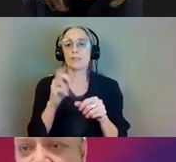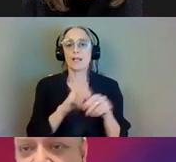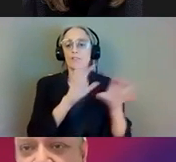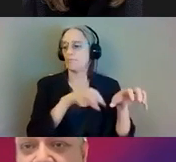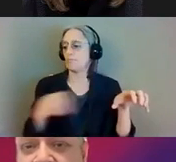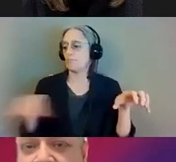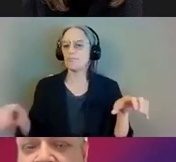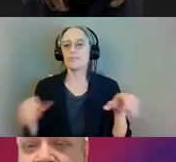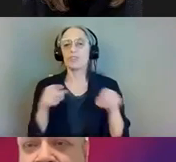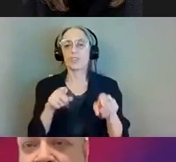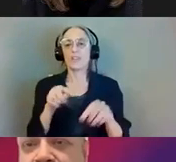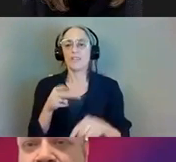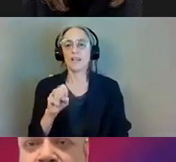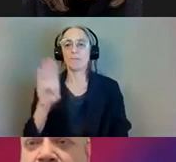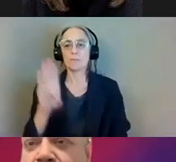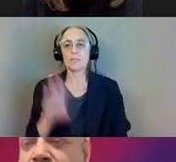please.